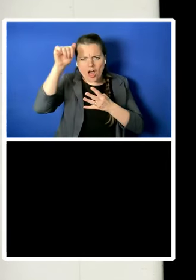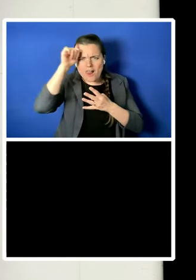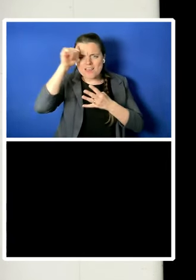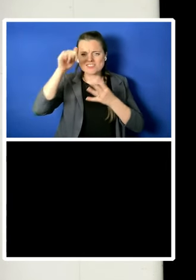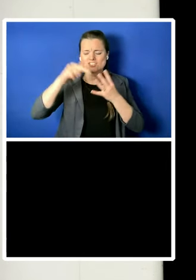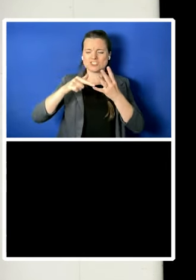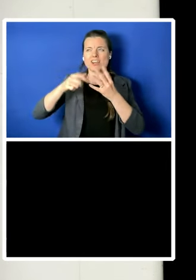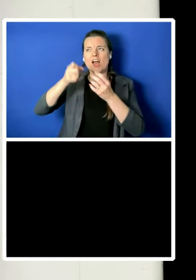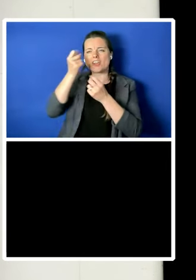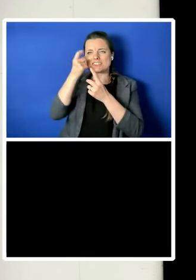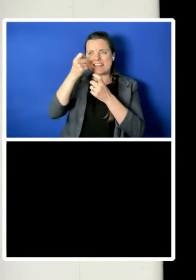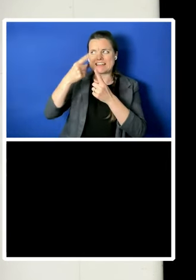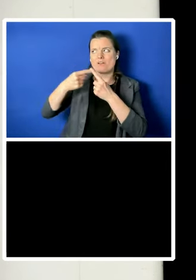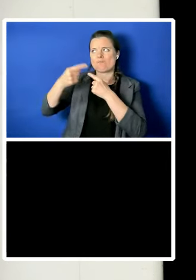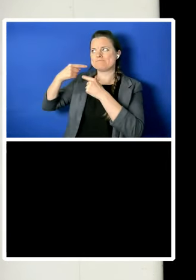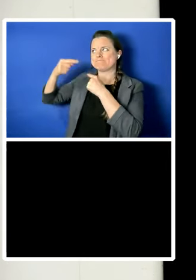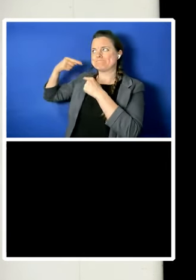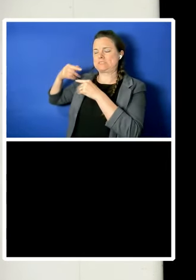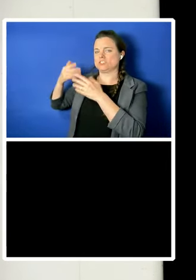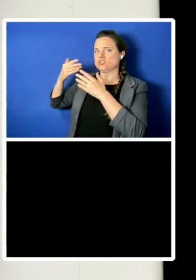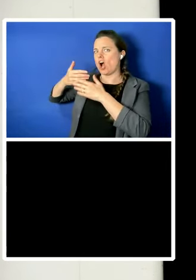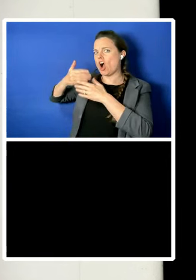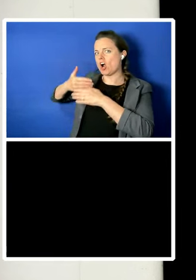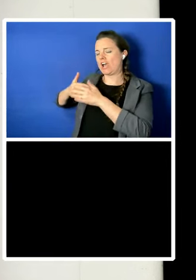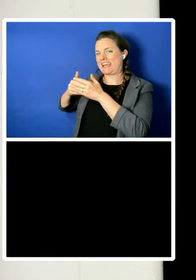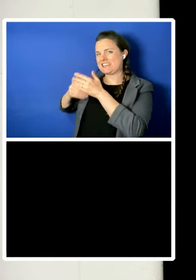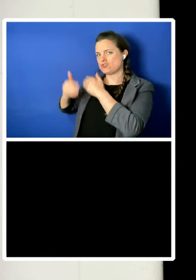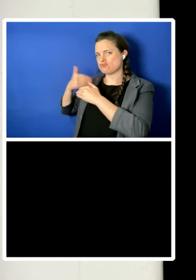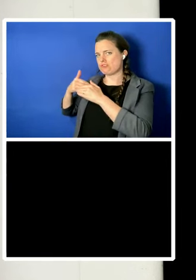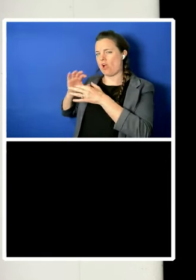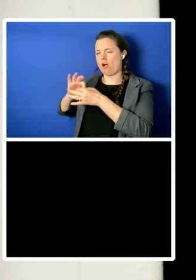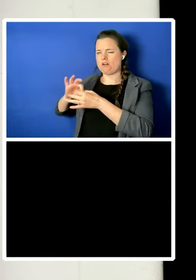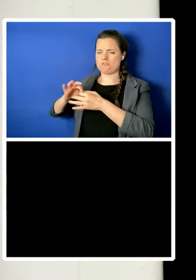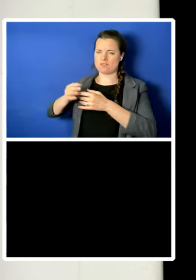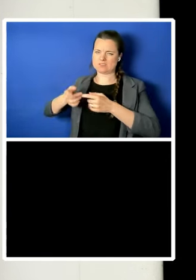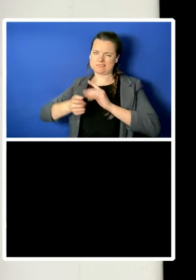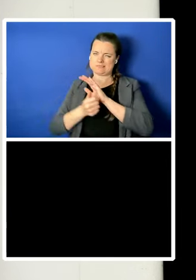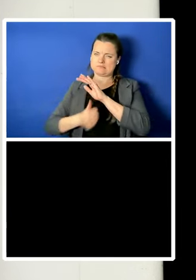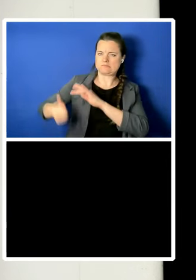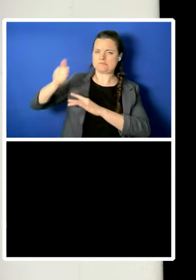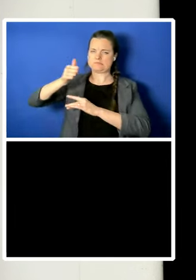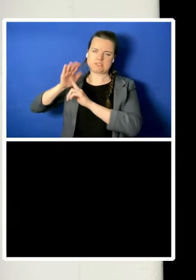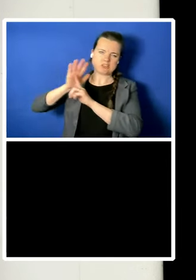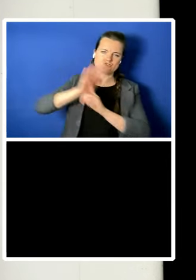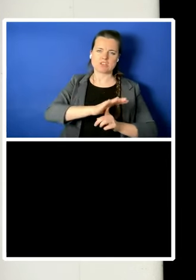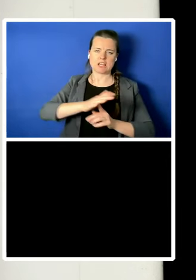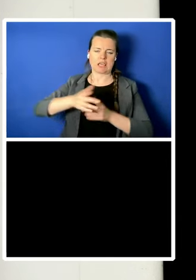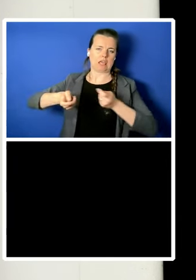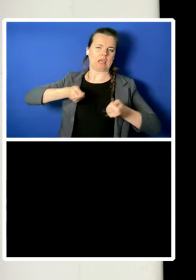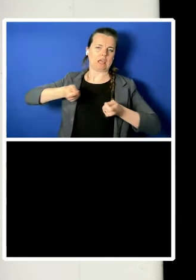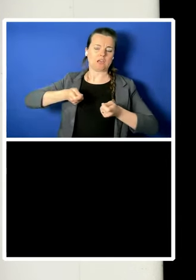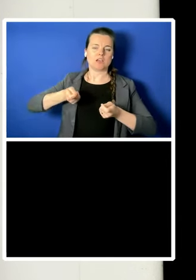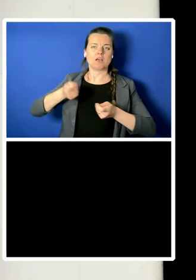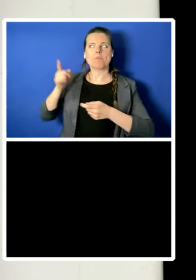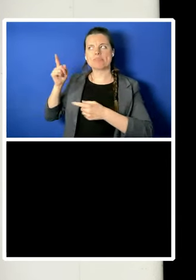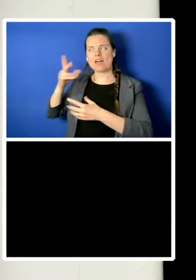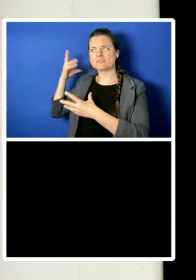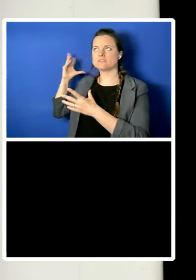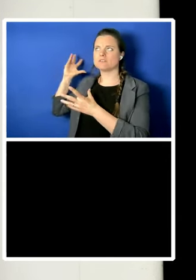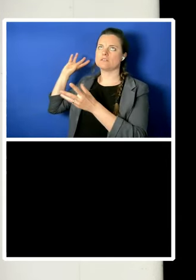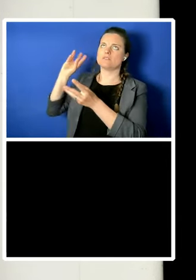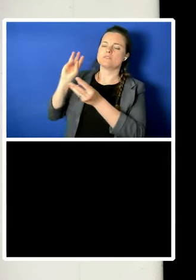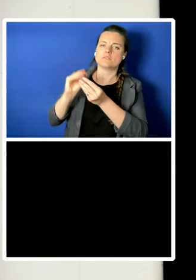histories of tyranny, inevitably broadened our notions of personhood, citizenship and rights.